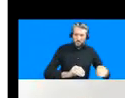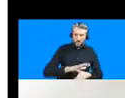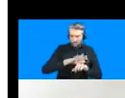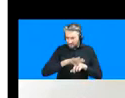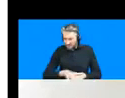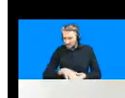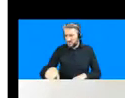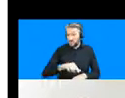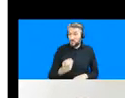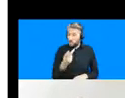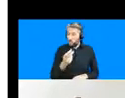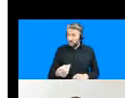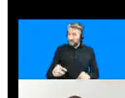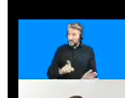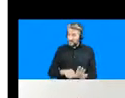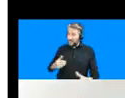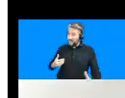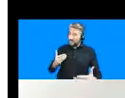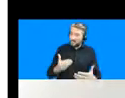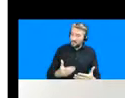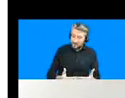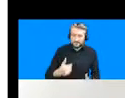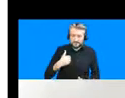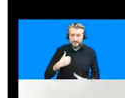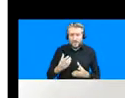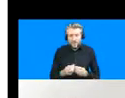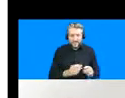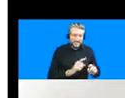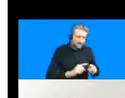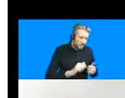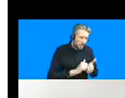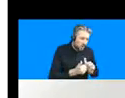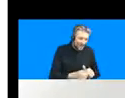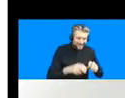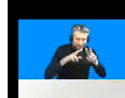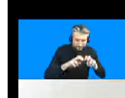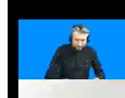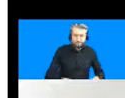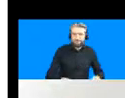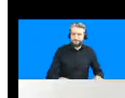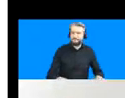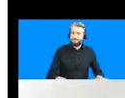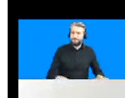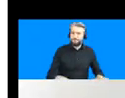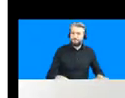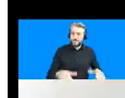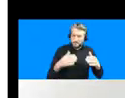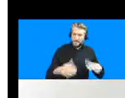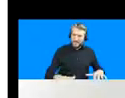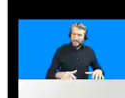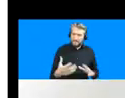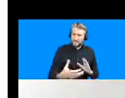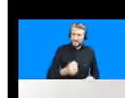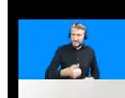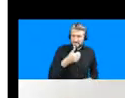that my colleagues and i have been looking at in a different project at the karachi urban lab where we've actually estimated that over 600 000 people have been